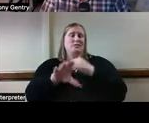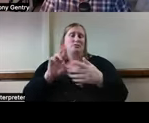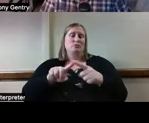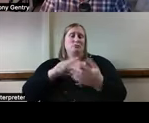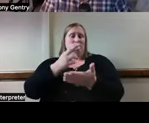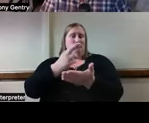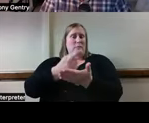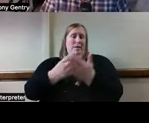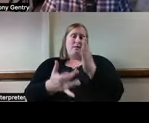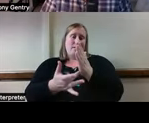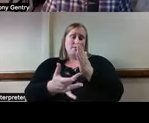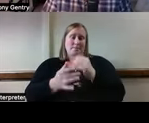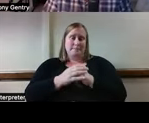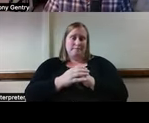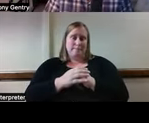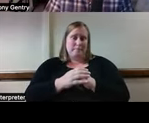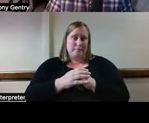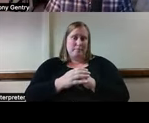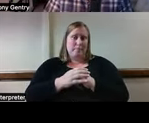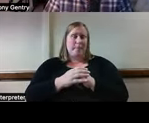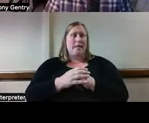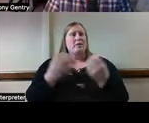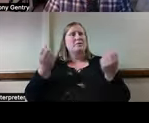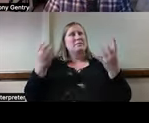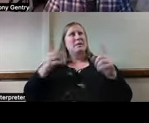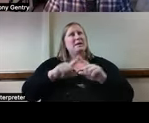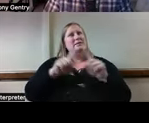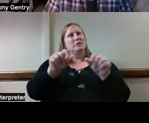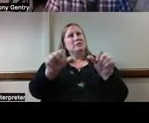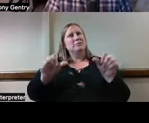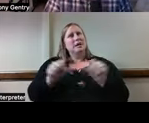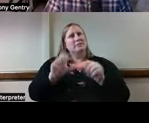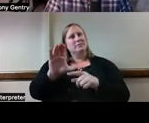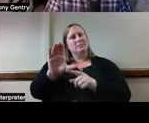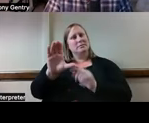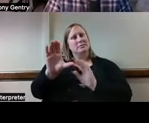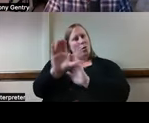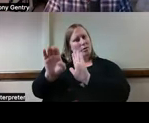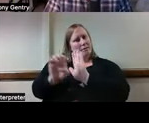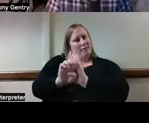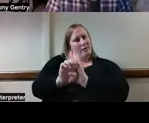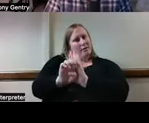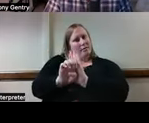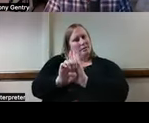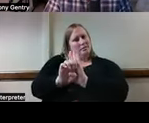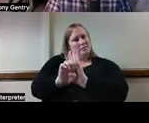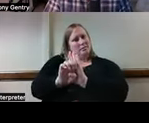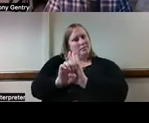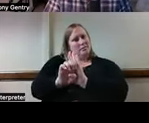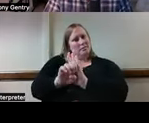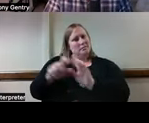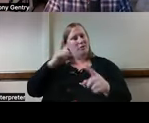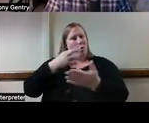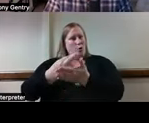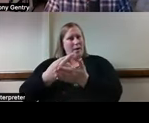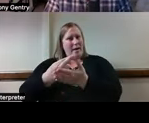technology. There are lots of places around the code of ethics for rehab counselors that